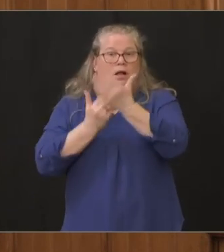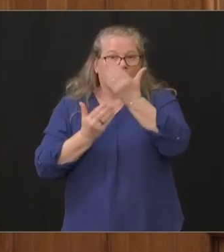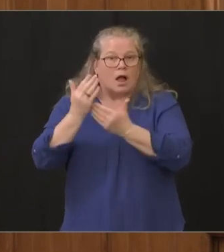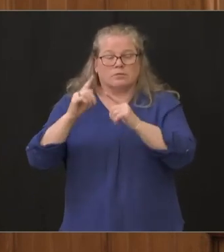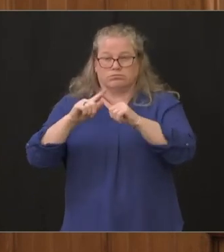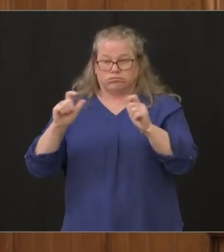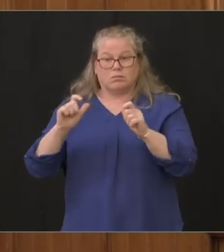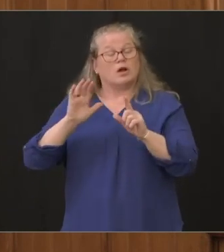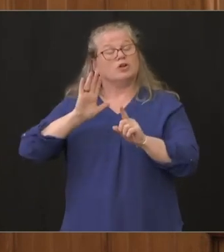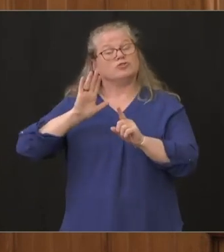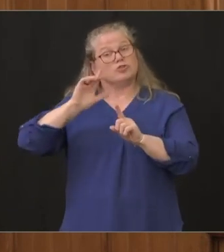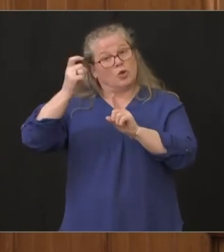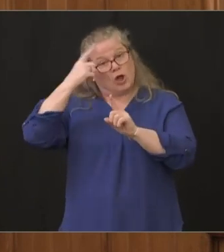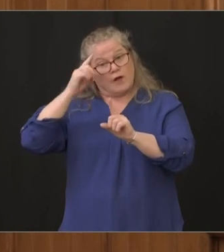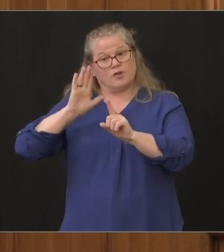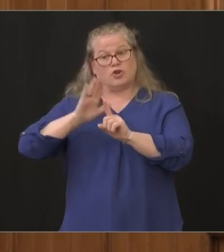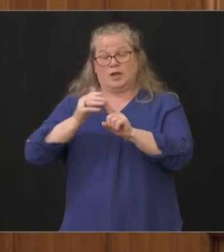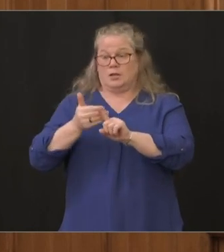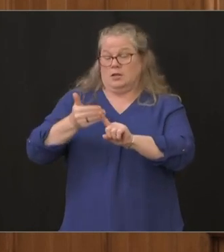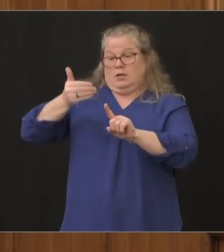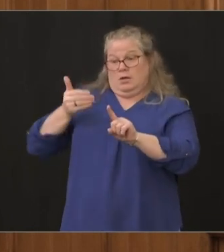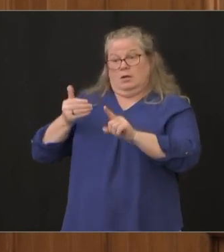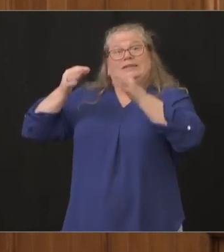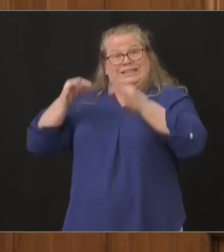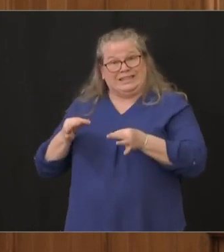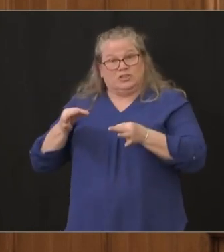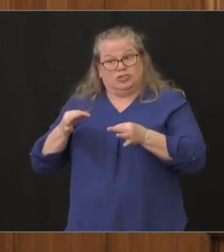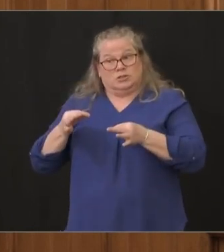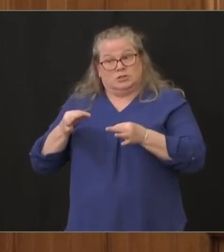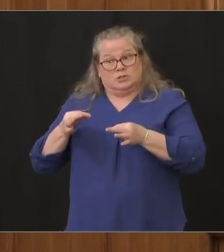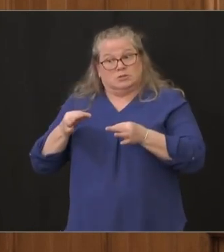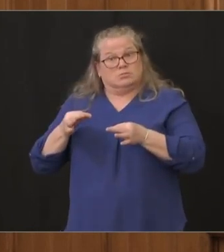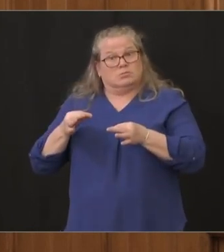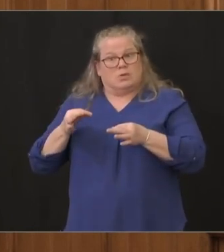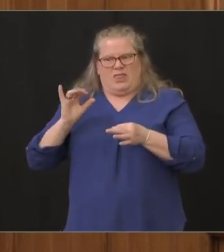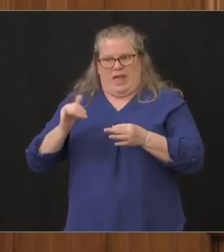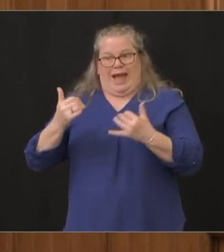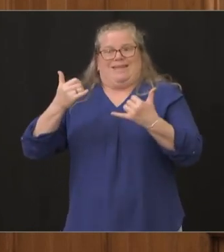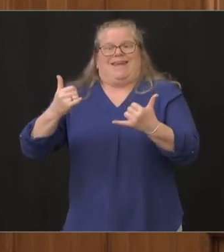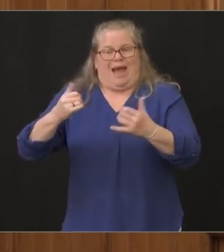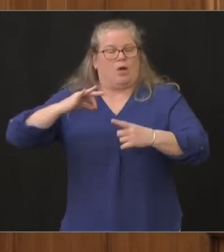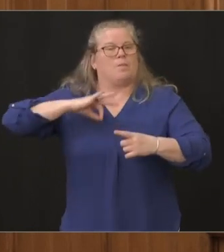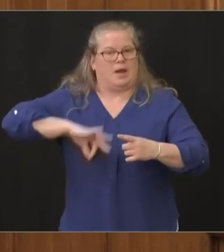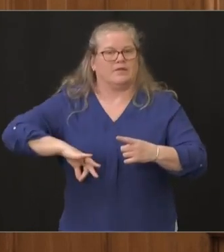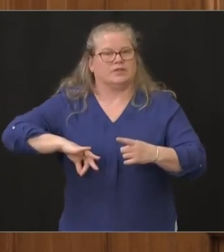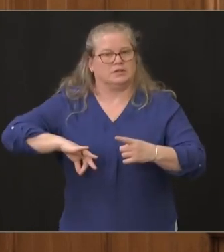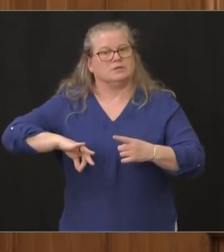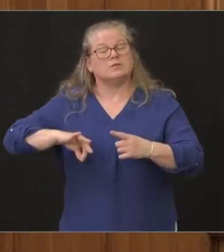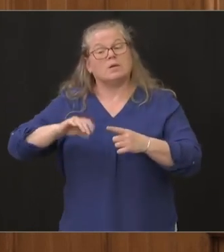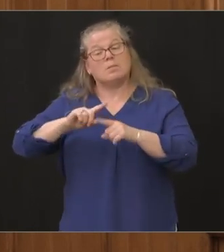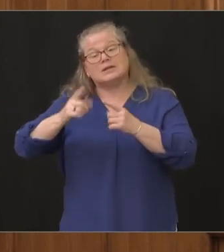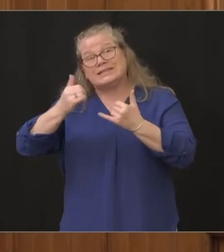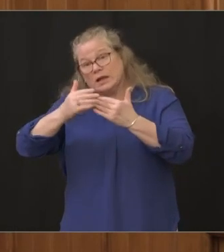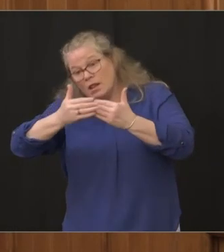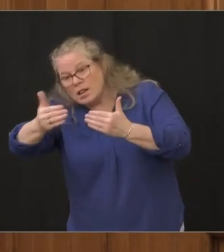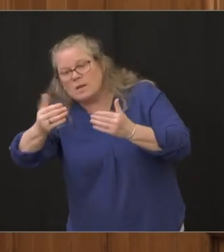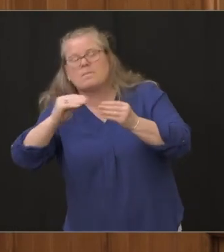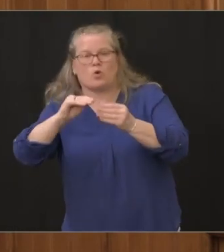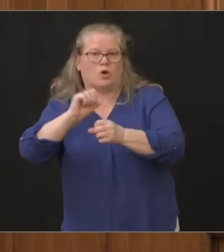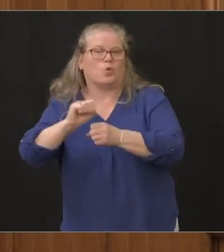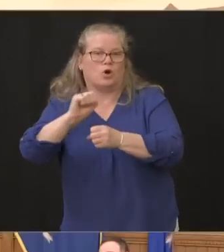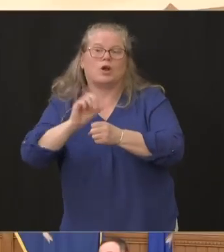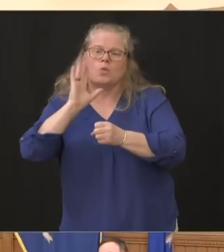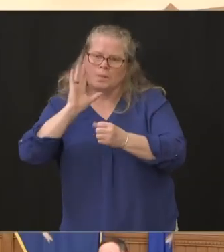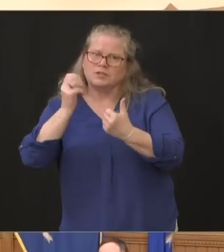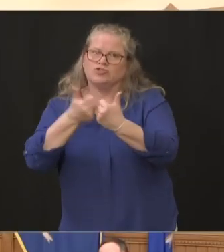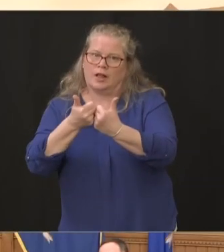of what was done uh is yielding benefit now but there's still so much more work in front of us that's going to be tremendously challenging we had a